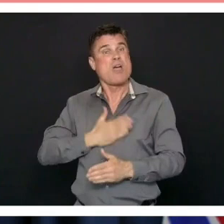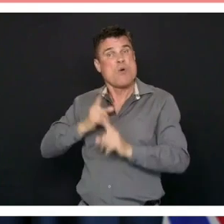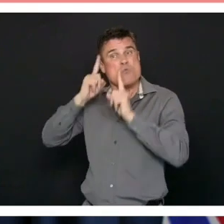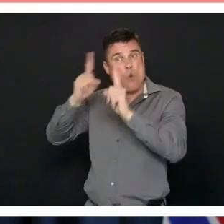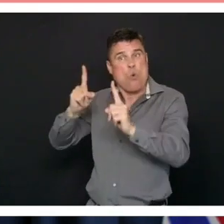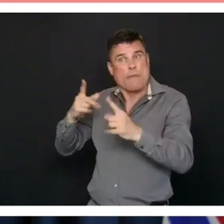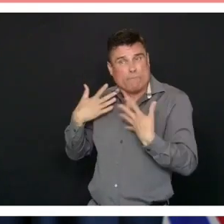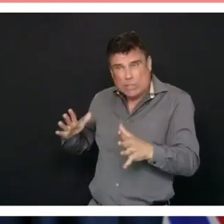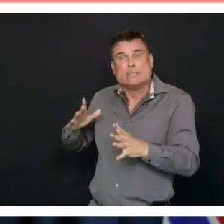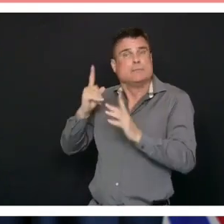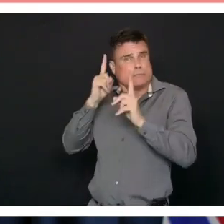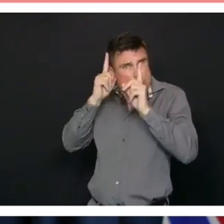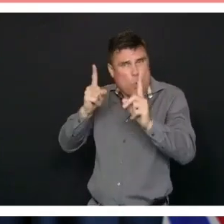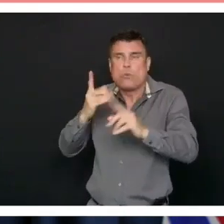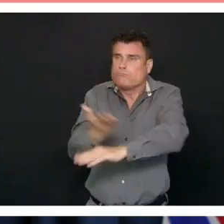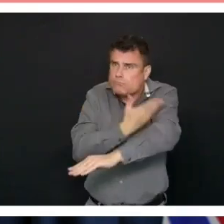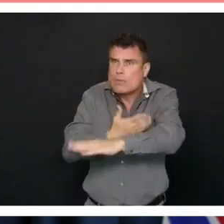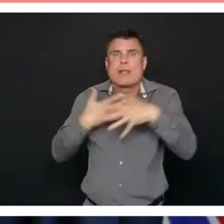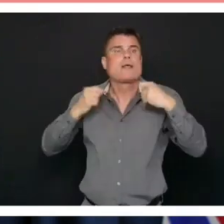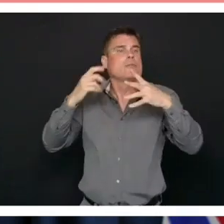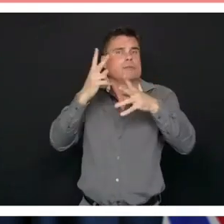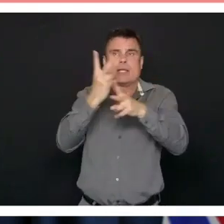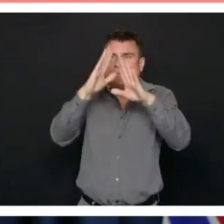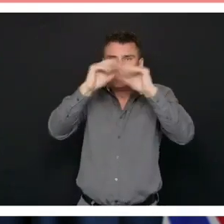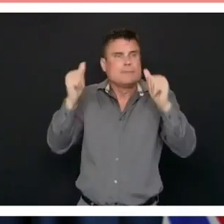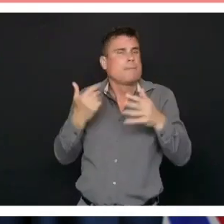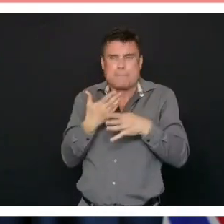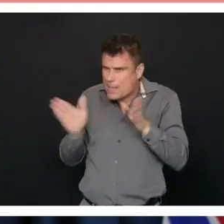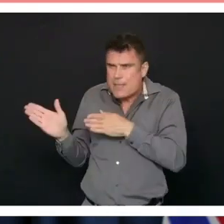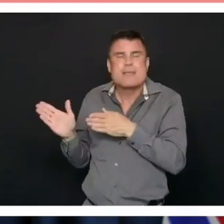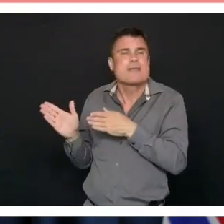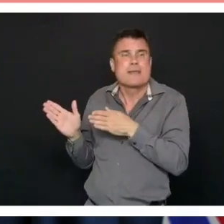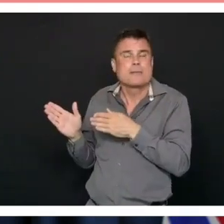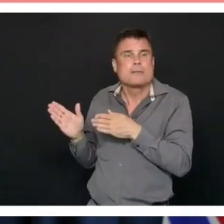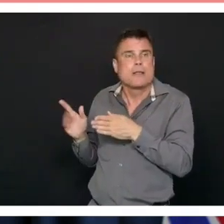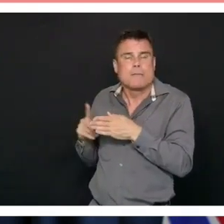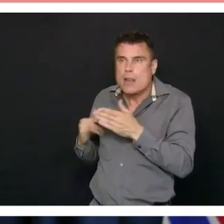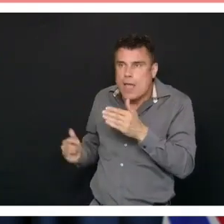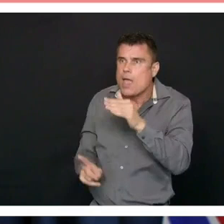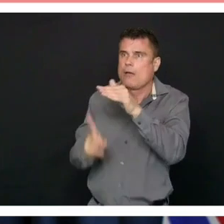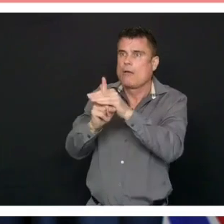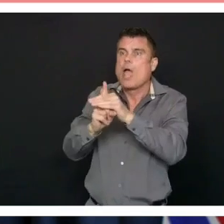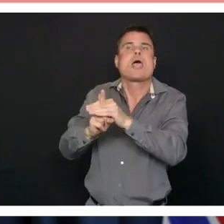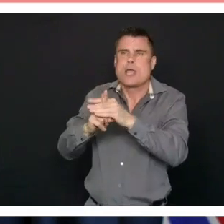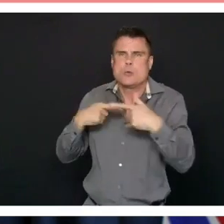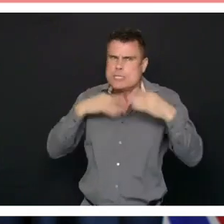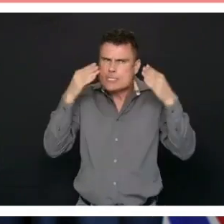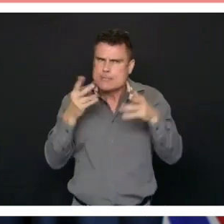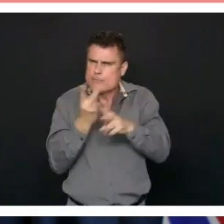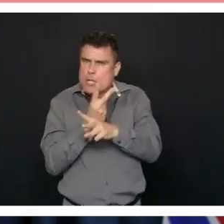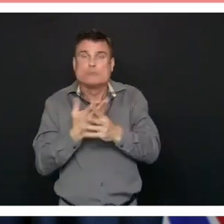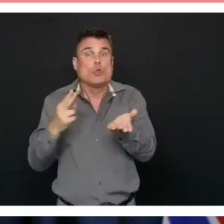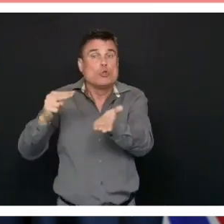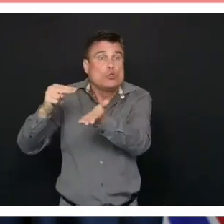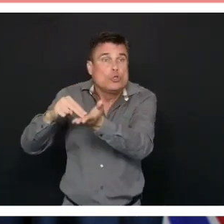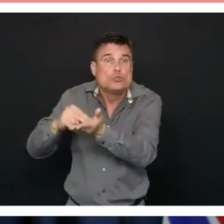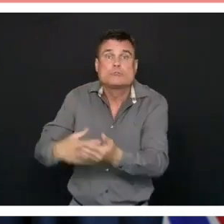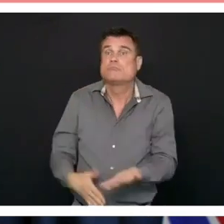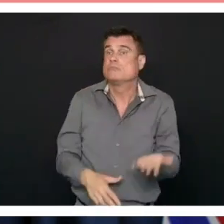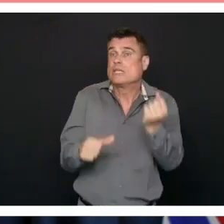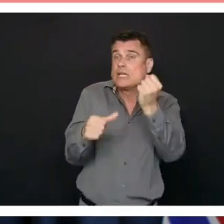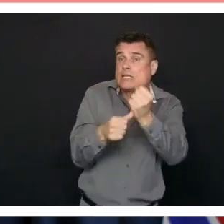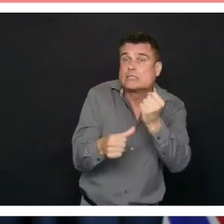the commitment of health care practitioners, whether they be care aides, whether they be janitorial staff, whether they be nurses, whether they be